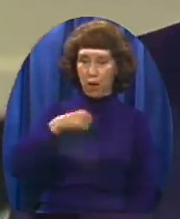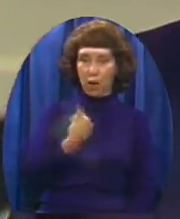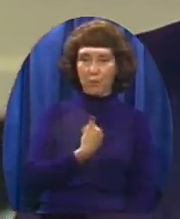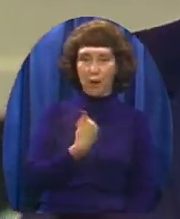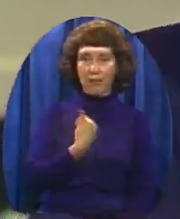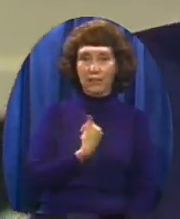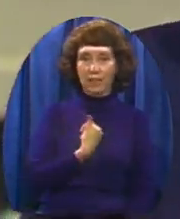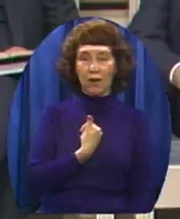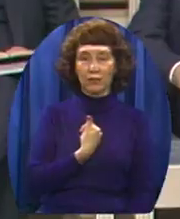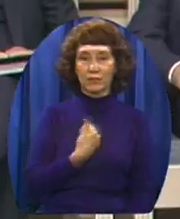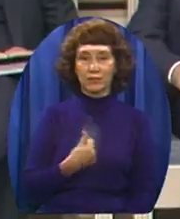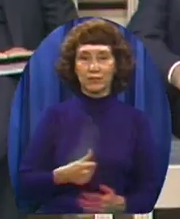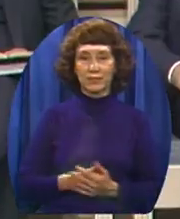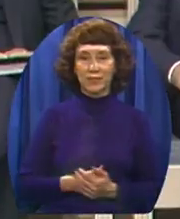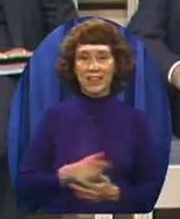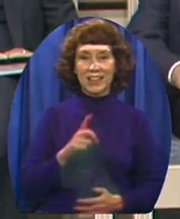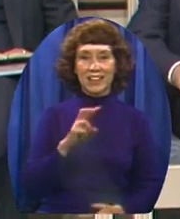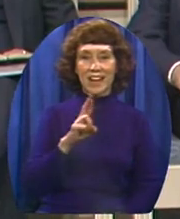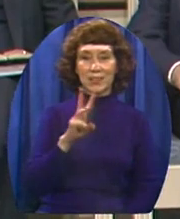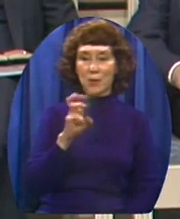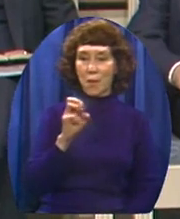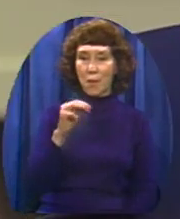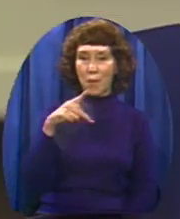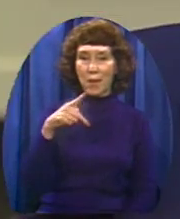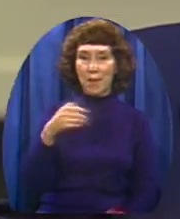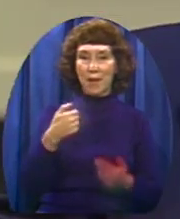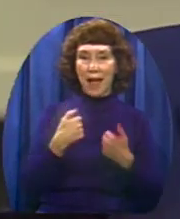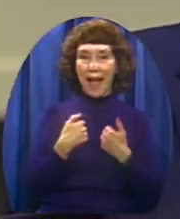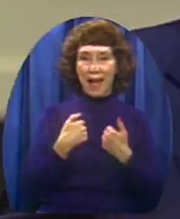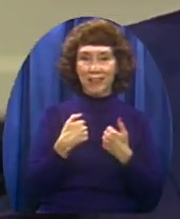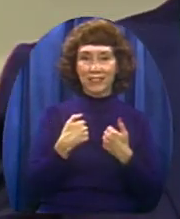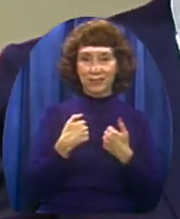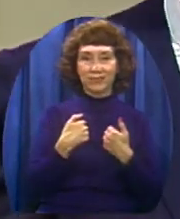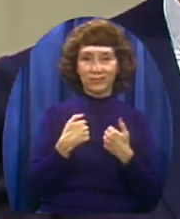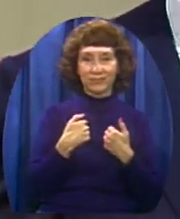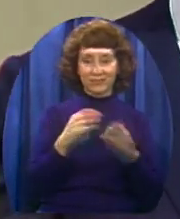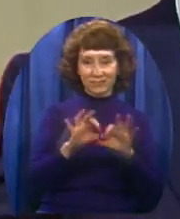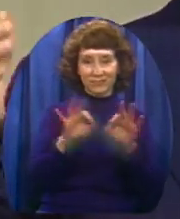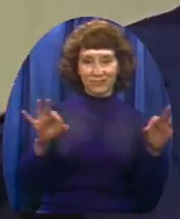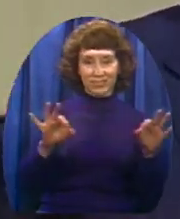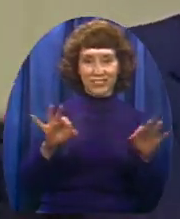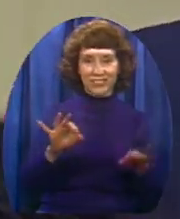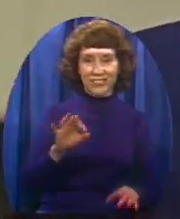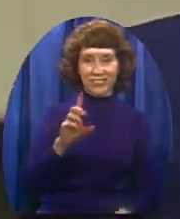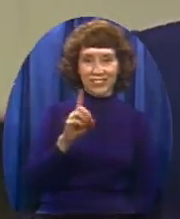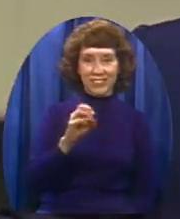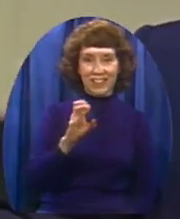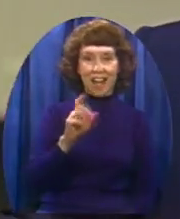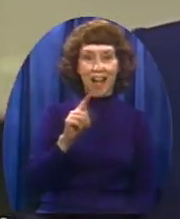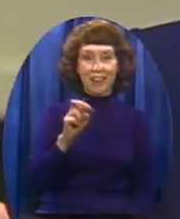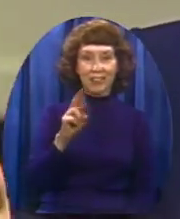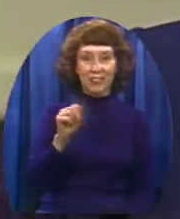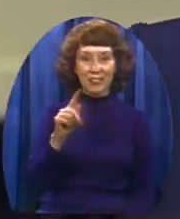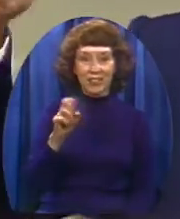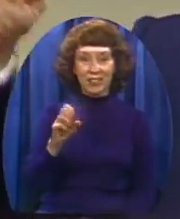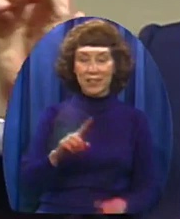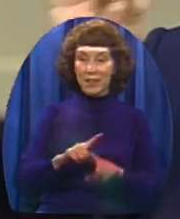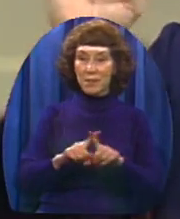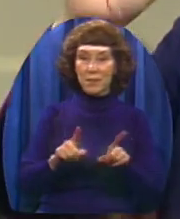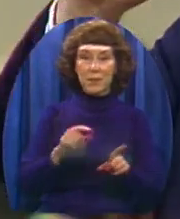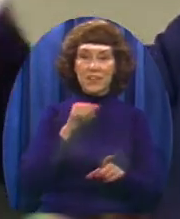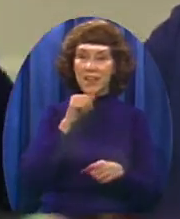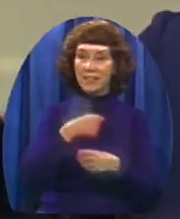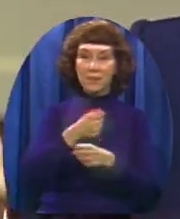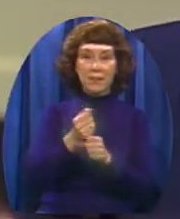didn't look up then But he has two or three of those But it's It doesn't make the meat taste any better It's just,